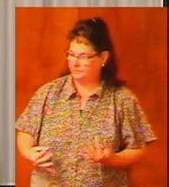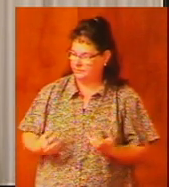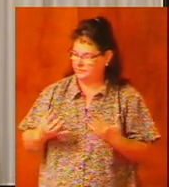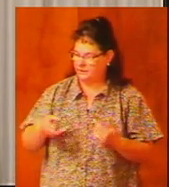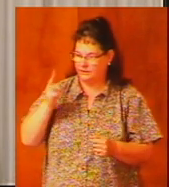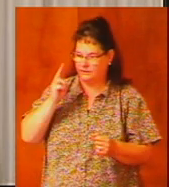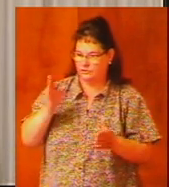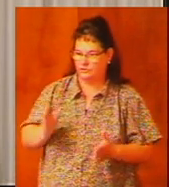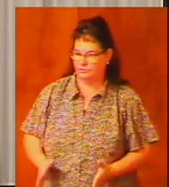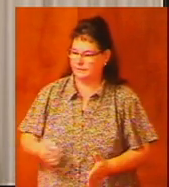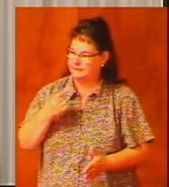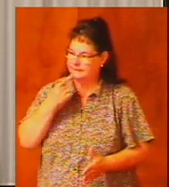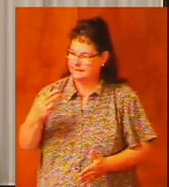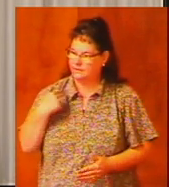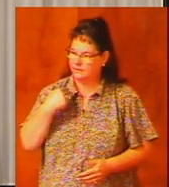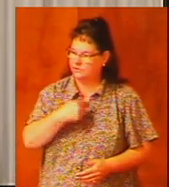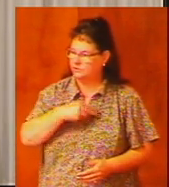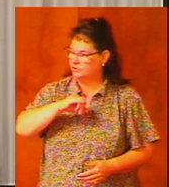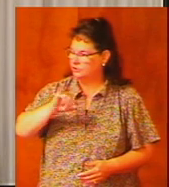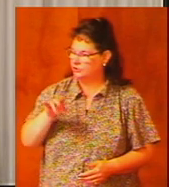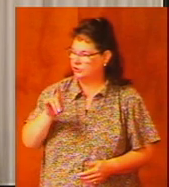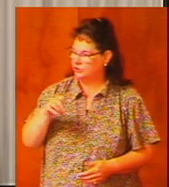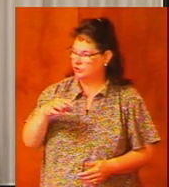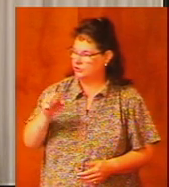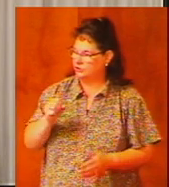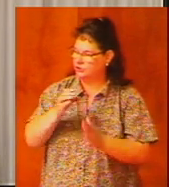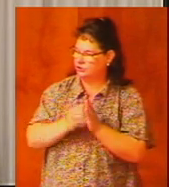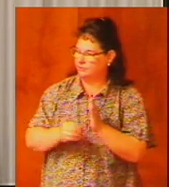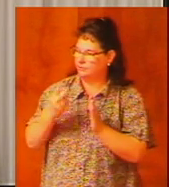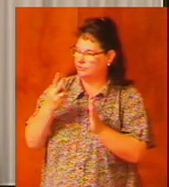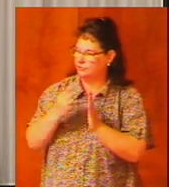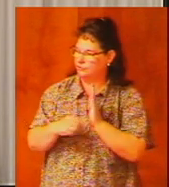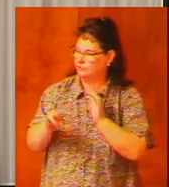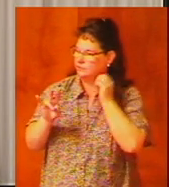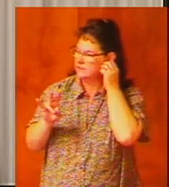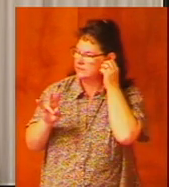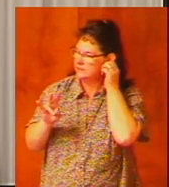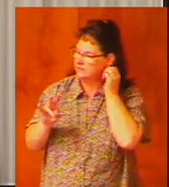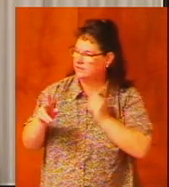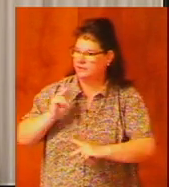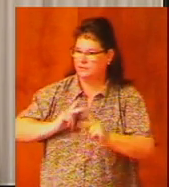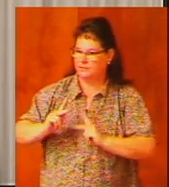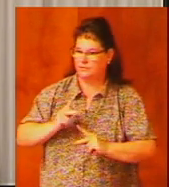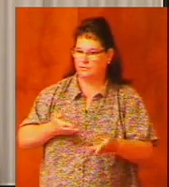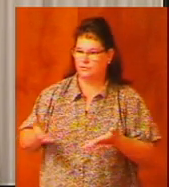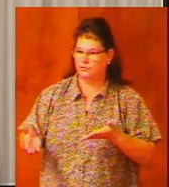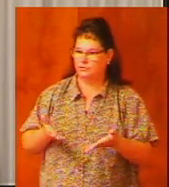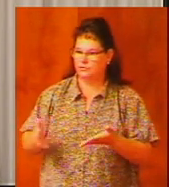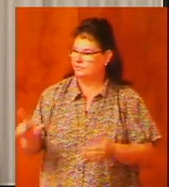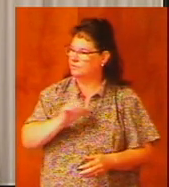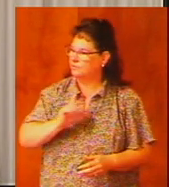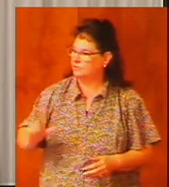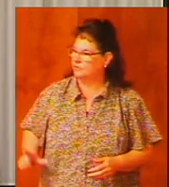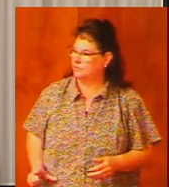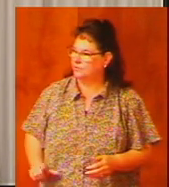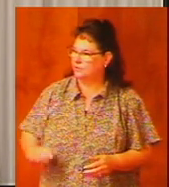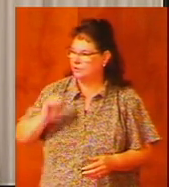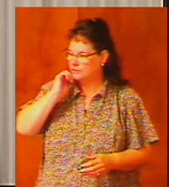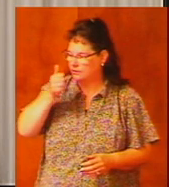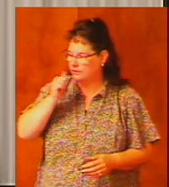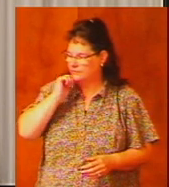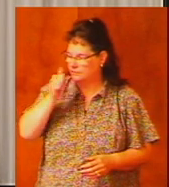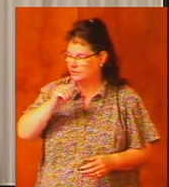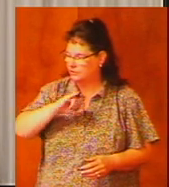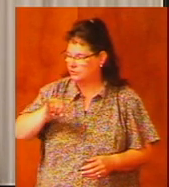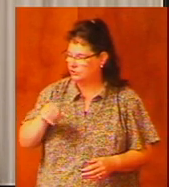historian tells us in Judges chapter 2 and verse 7, So the people served the Lord all the days